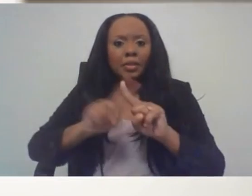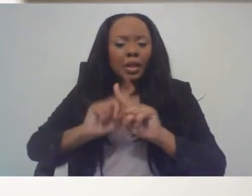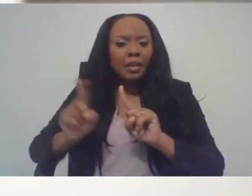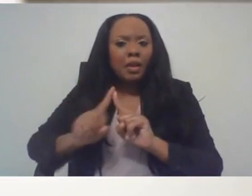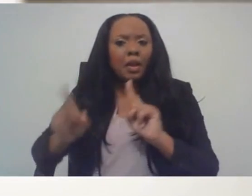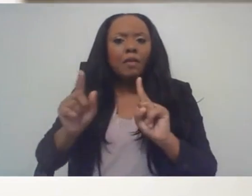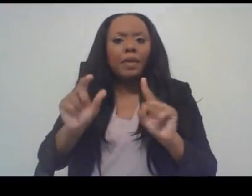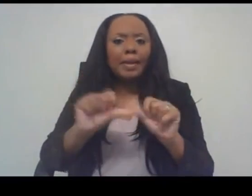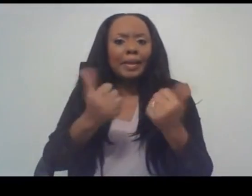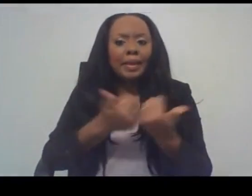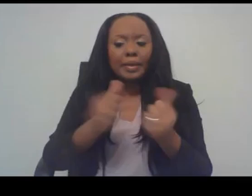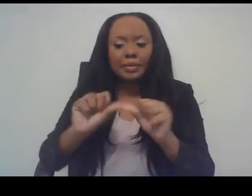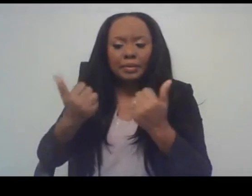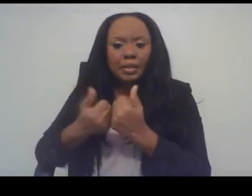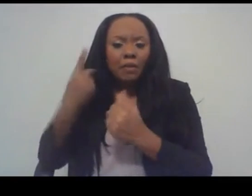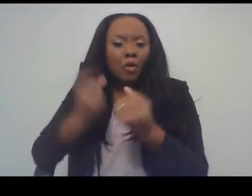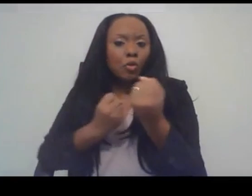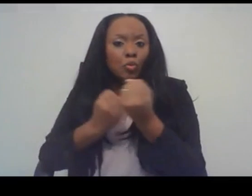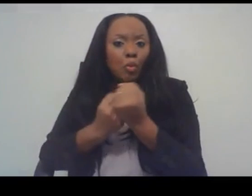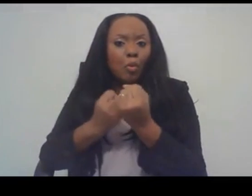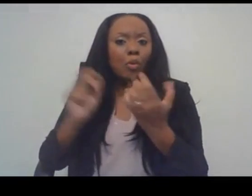to do this program. Item 1 4 4 5 5 6